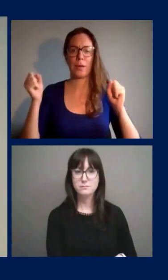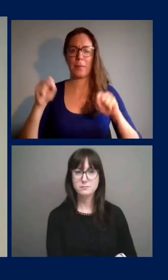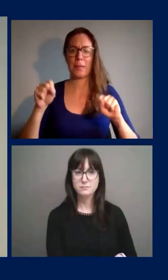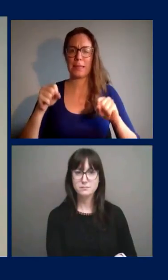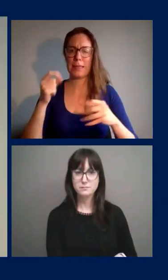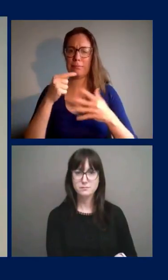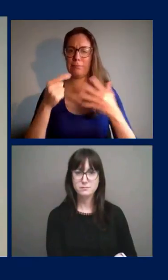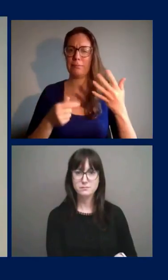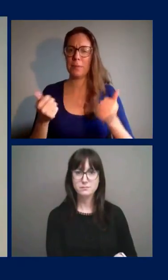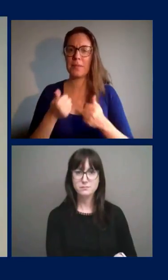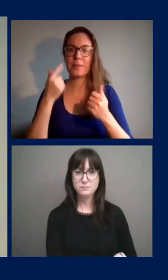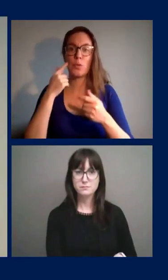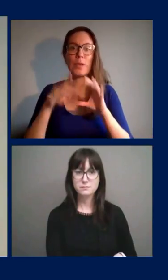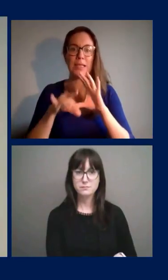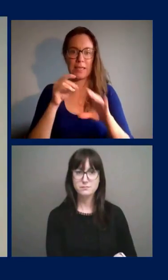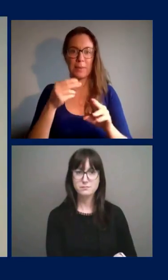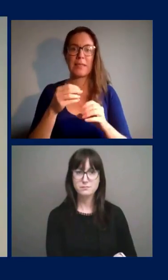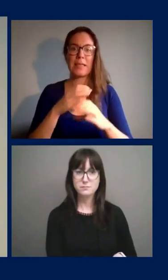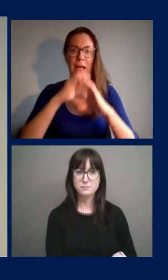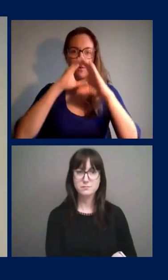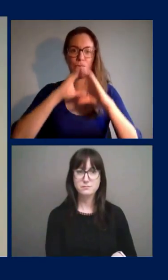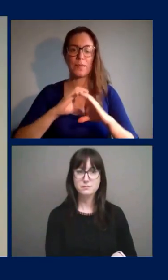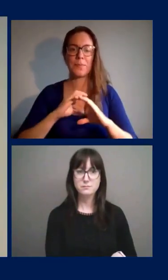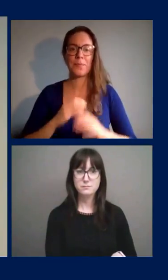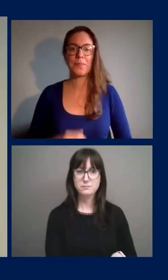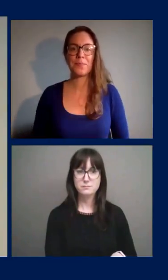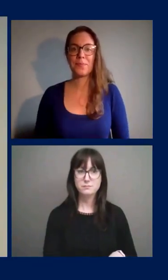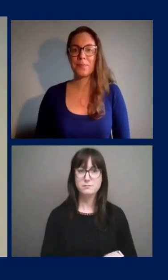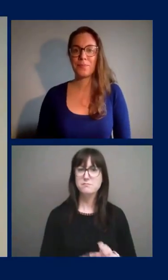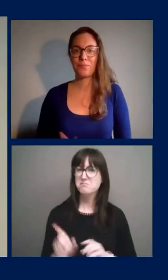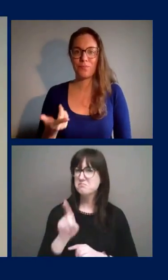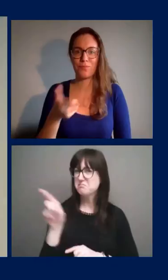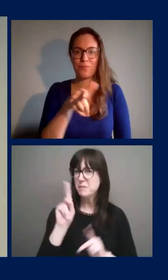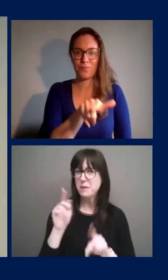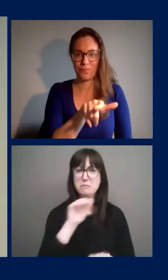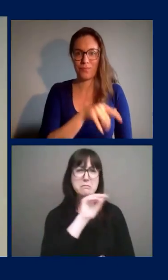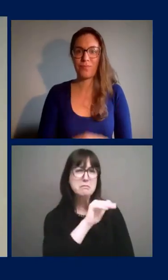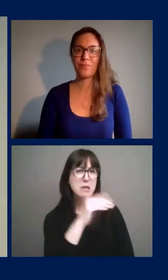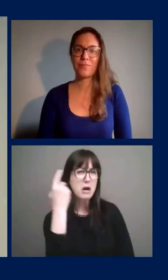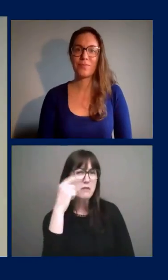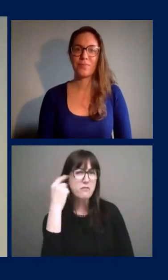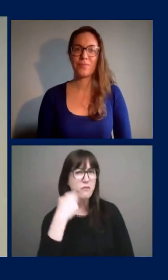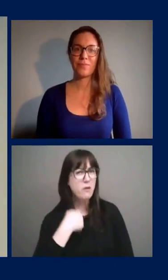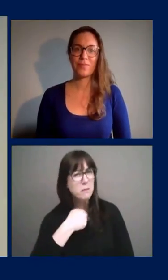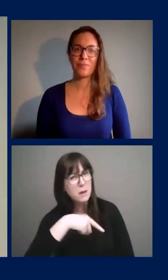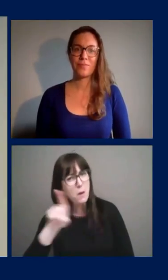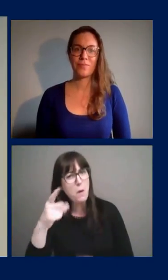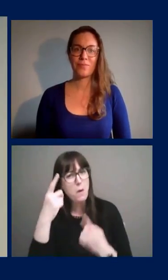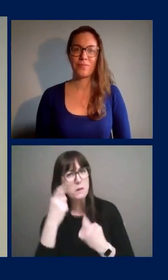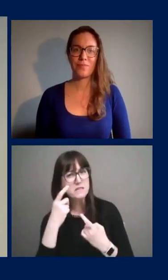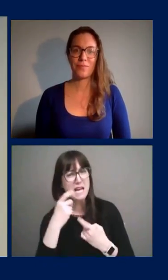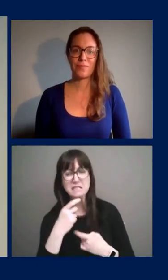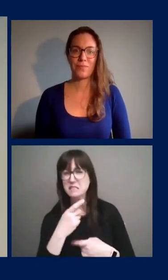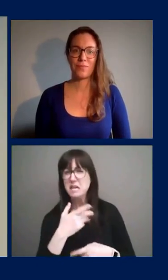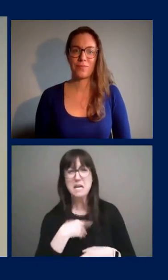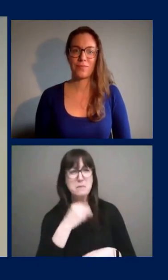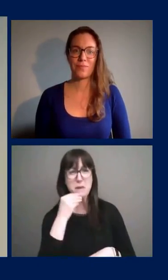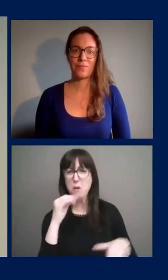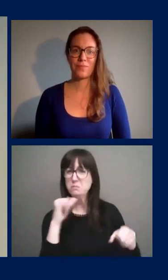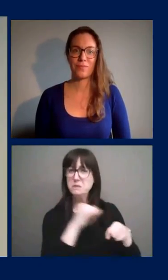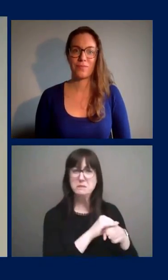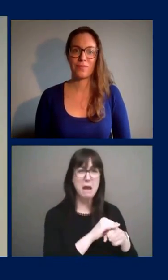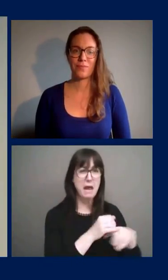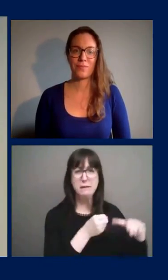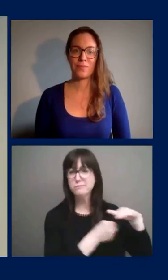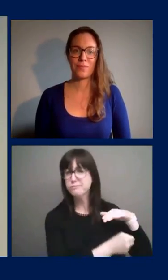People have asked us why they should go for testing, especially if they're symptoms are mild and they're managing okay at home. By getting tested,